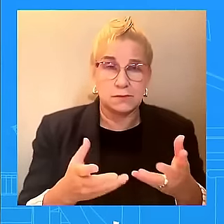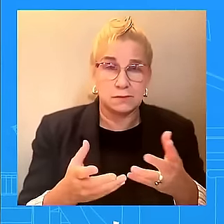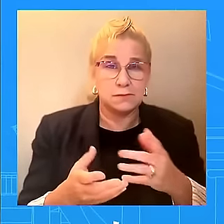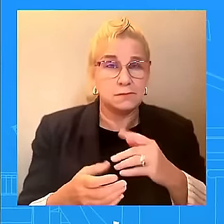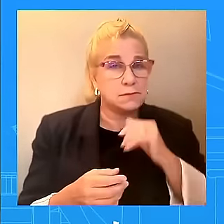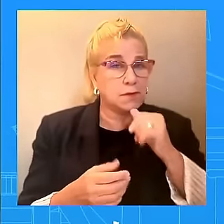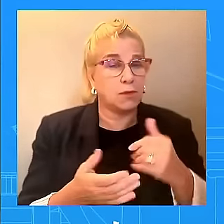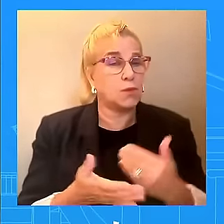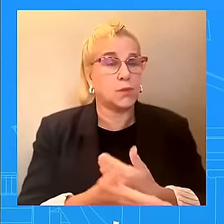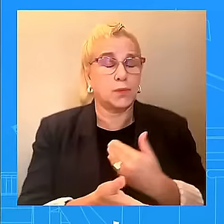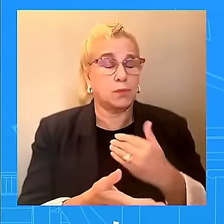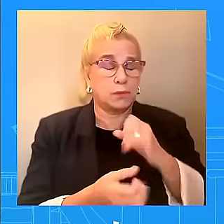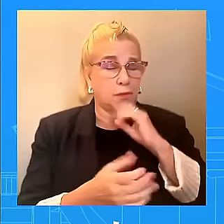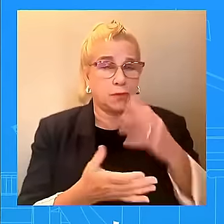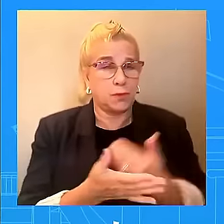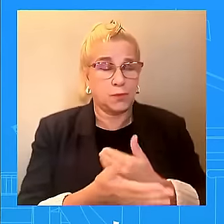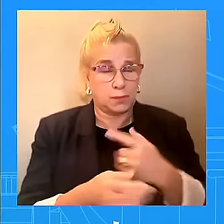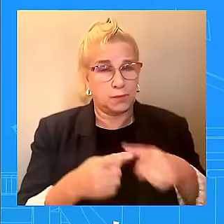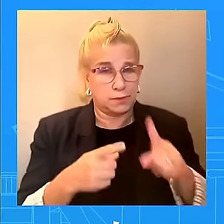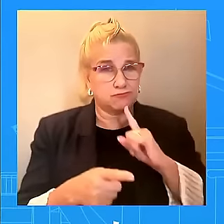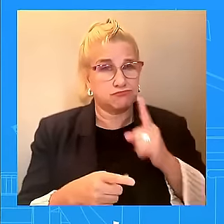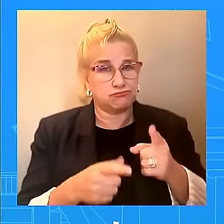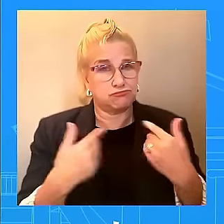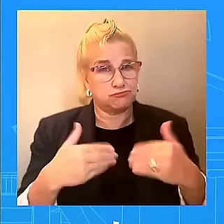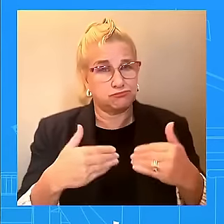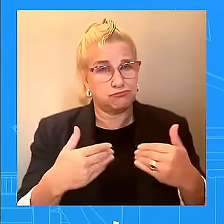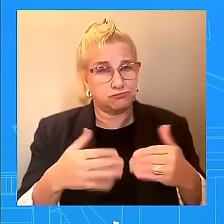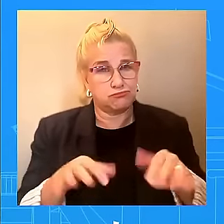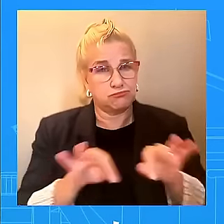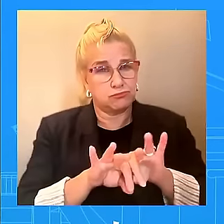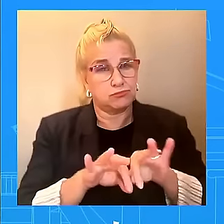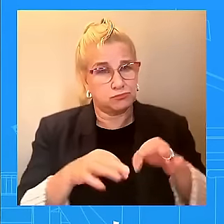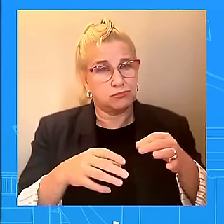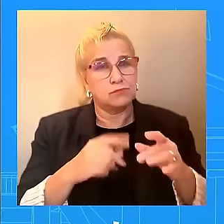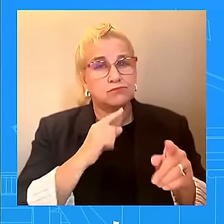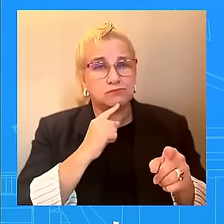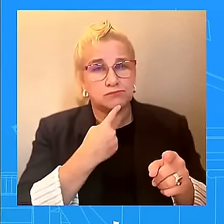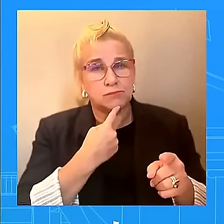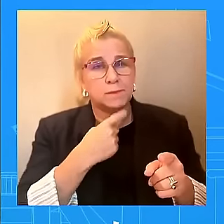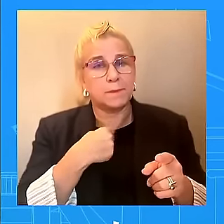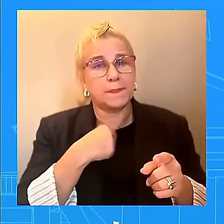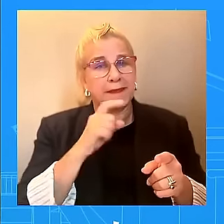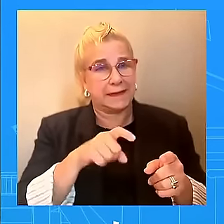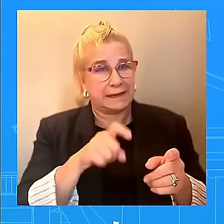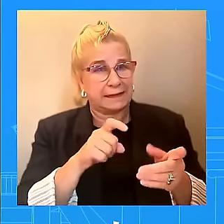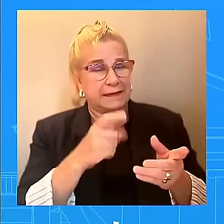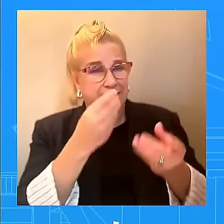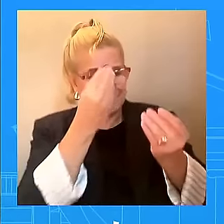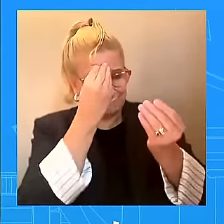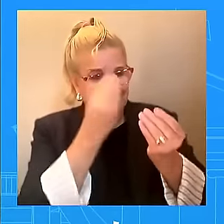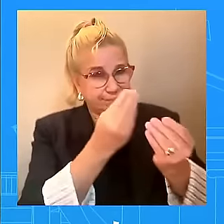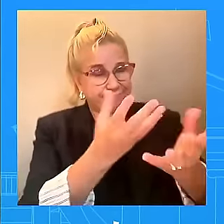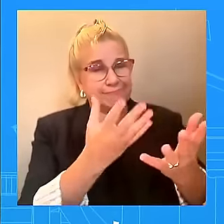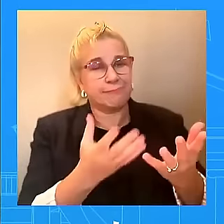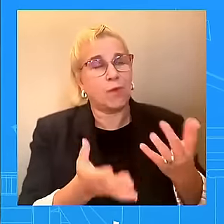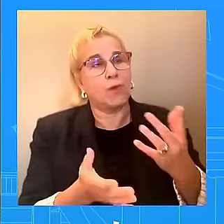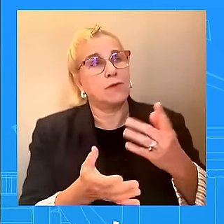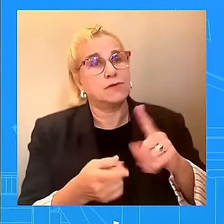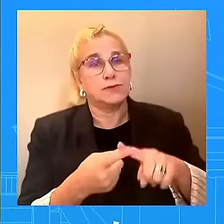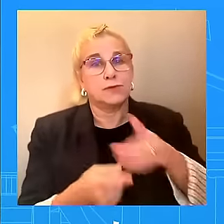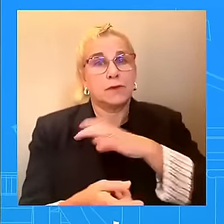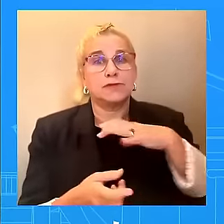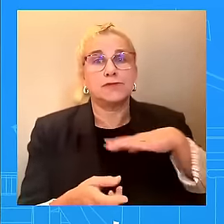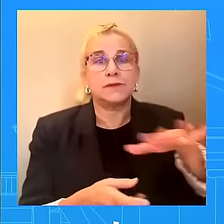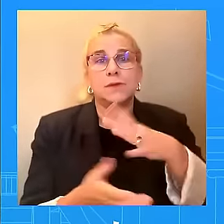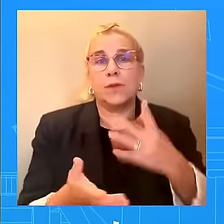where we are and what the needs are and wanted to show to